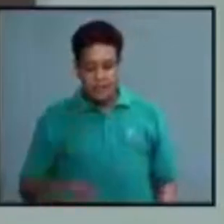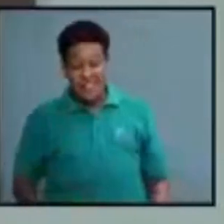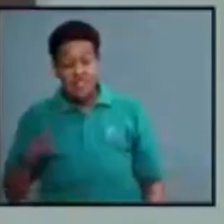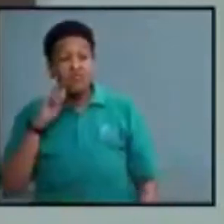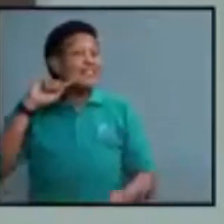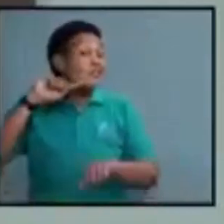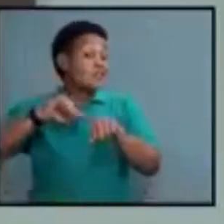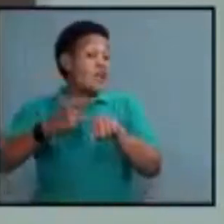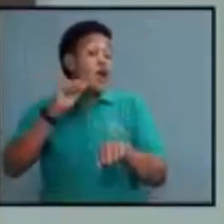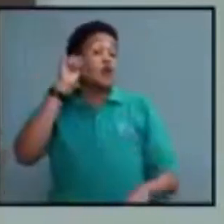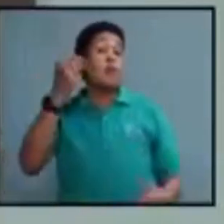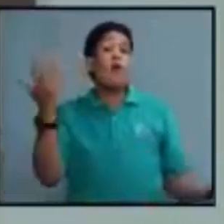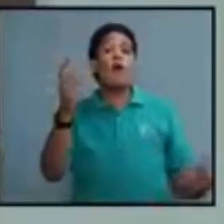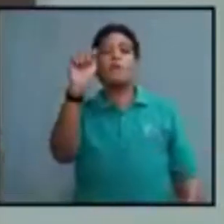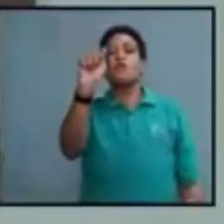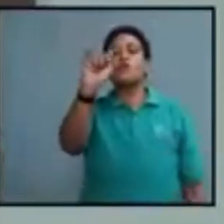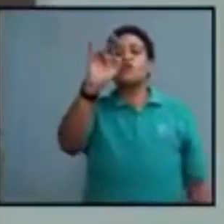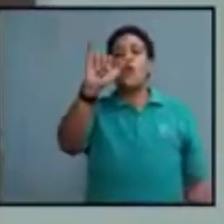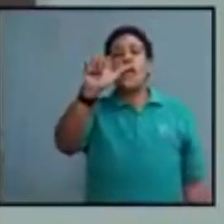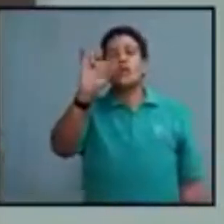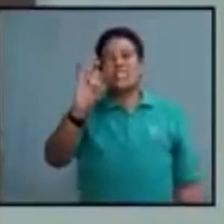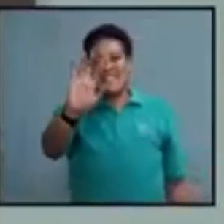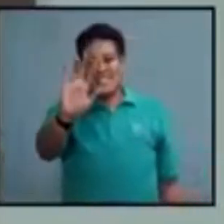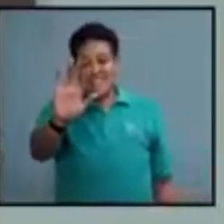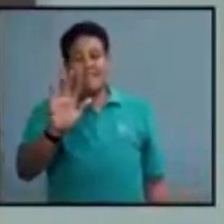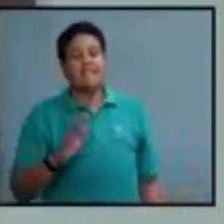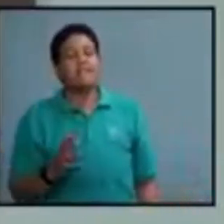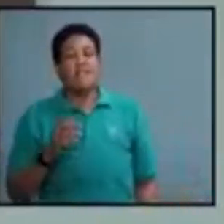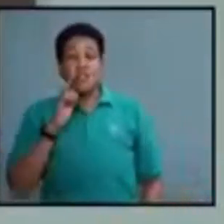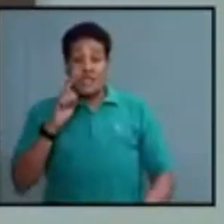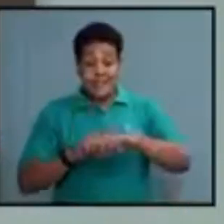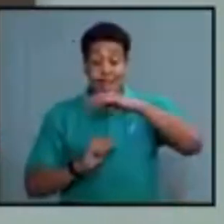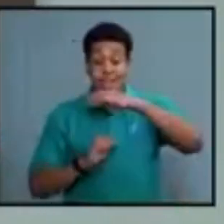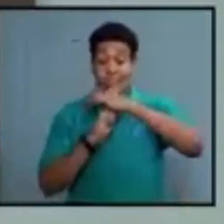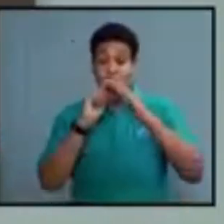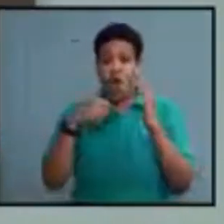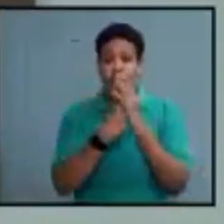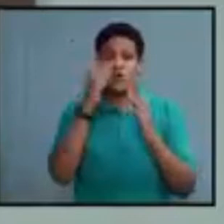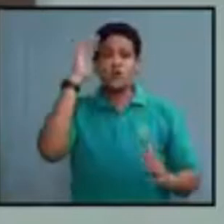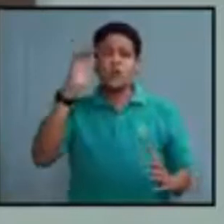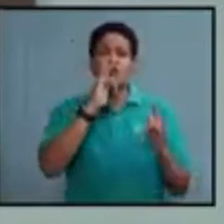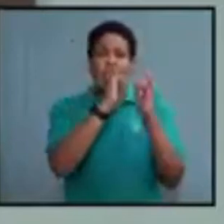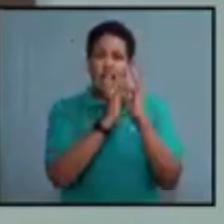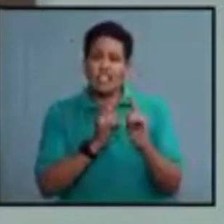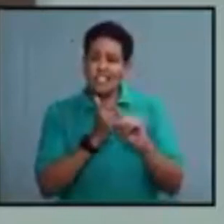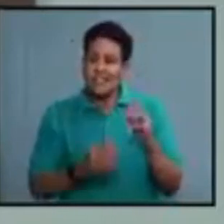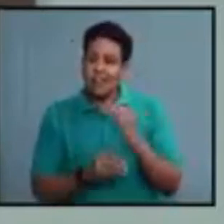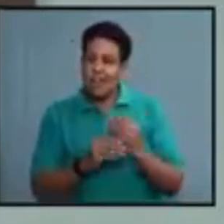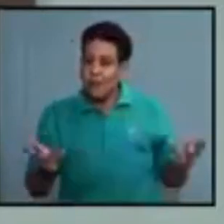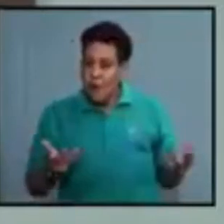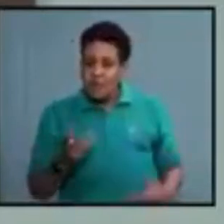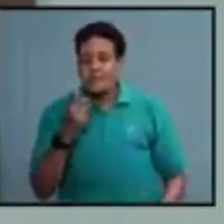Effective tomorrow, Tuesday, July 27th, the curfew hours will be adjusted as follows.